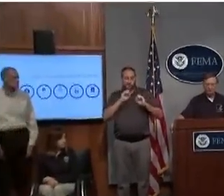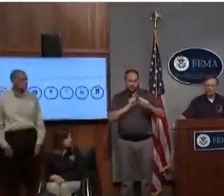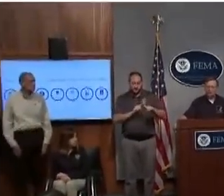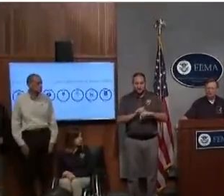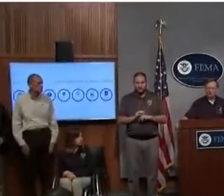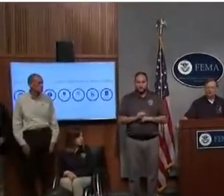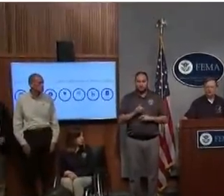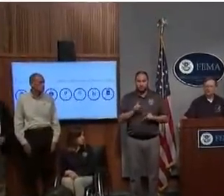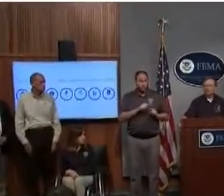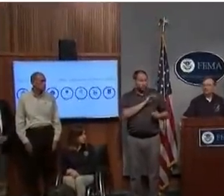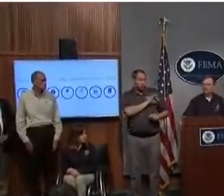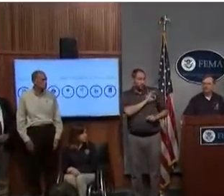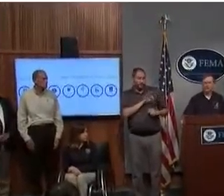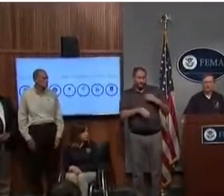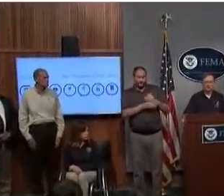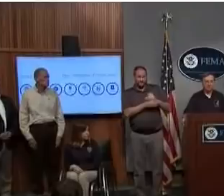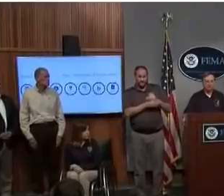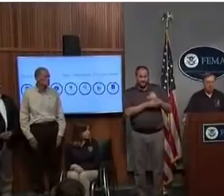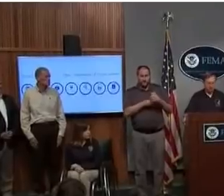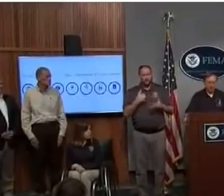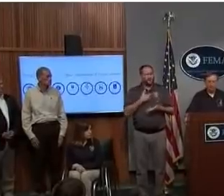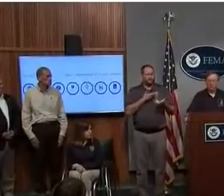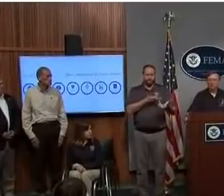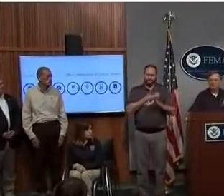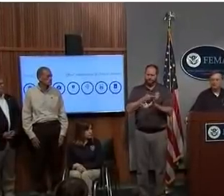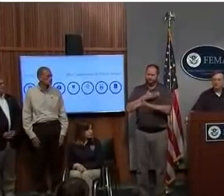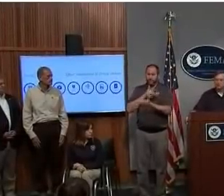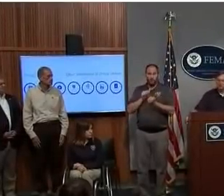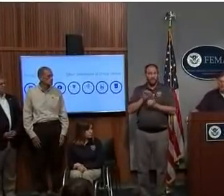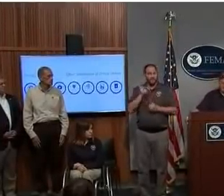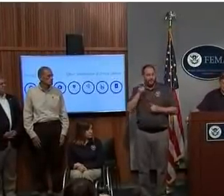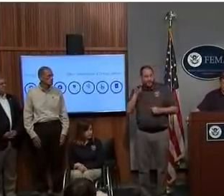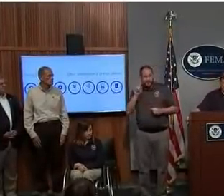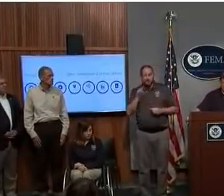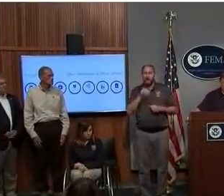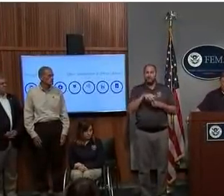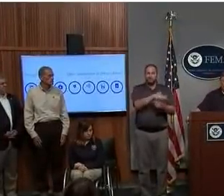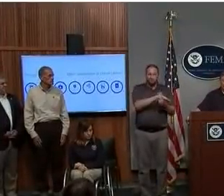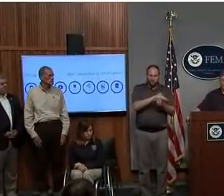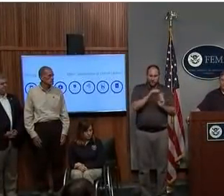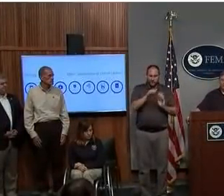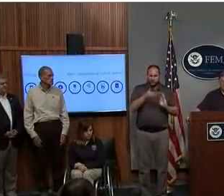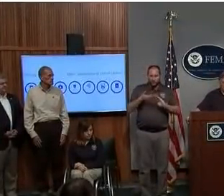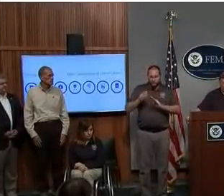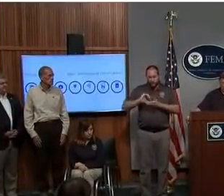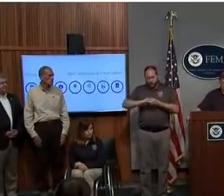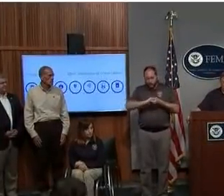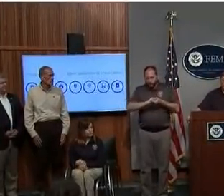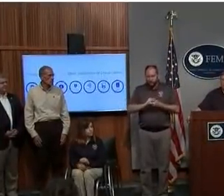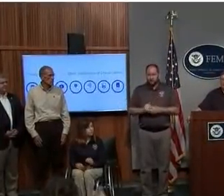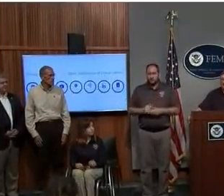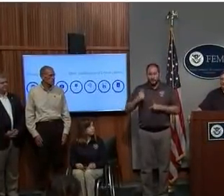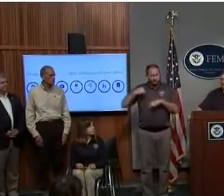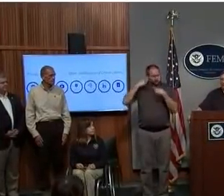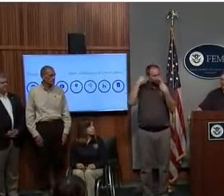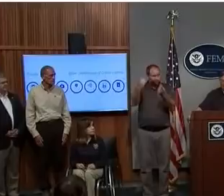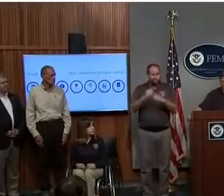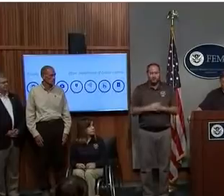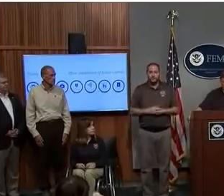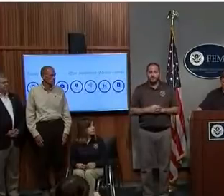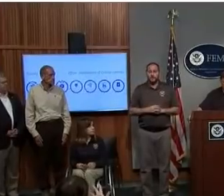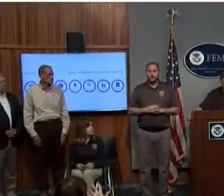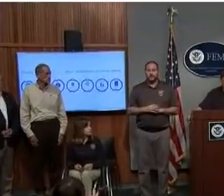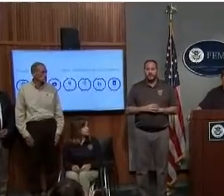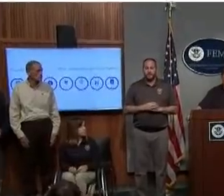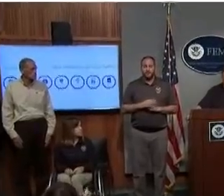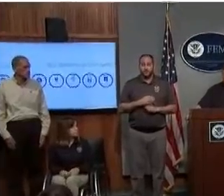we've been working closely with FEMA and our state and local partners well before the storm. Secretary Azar spoke to the governors and I have spoken to